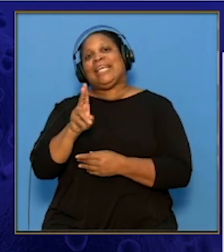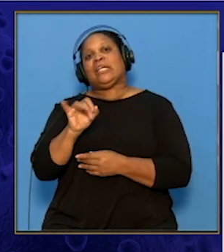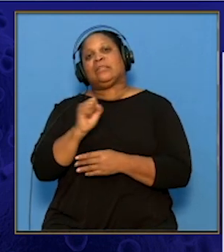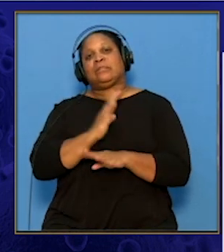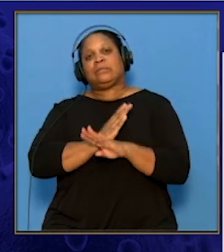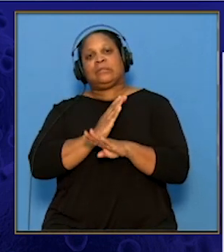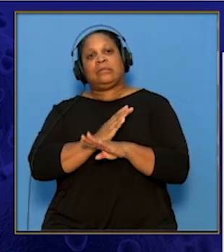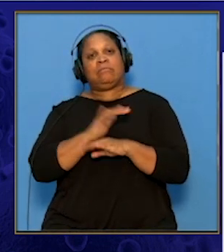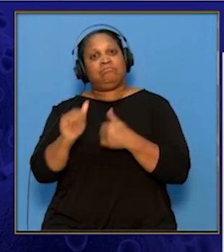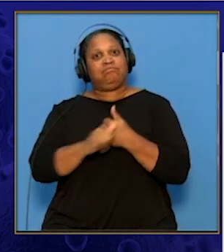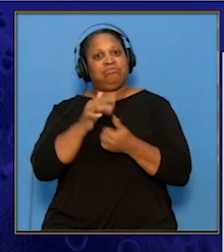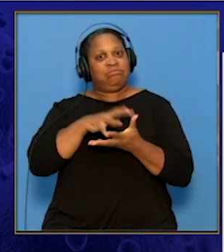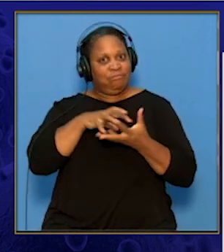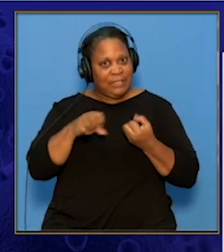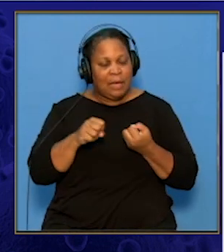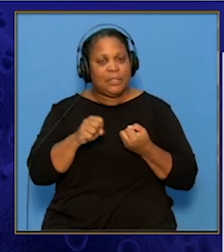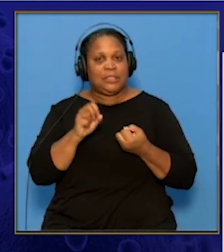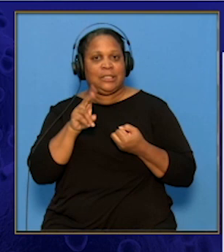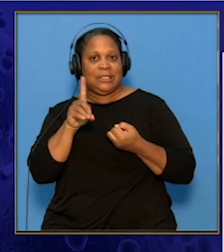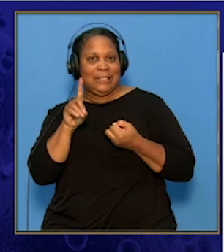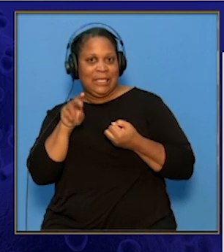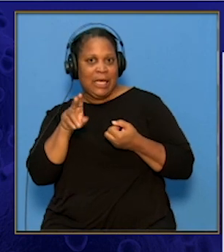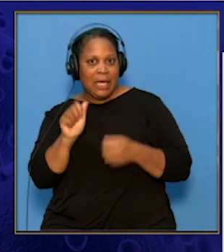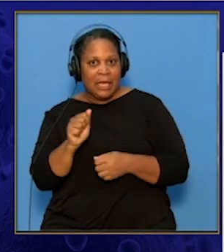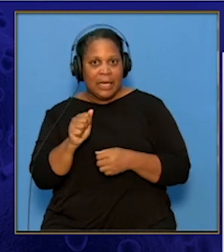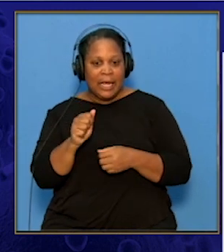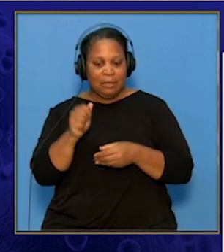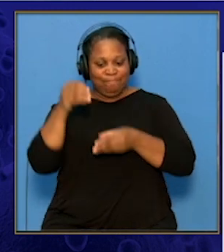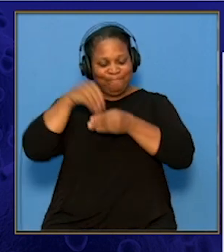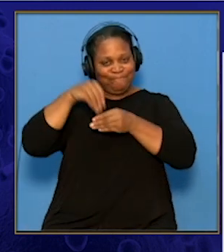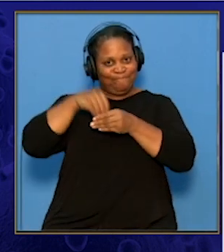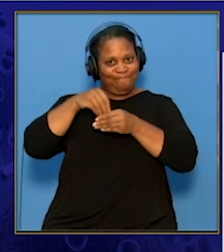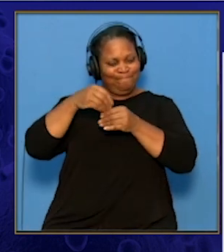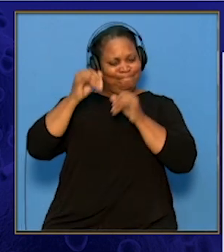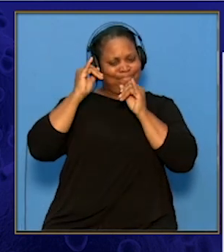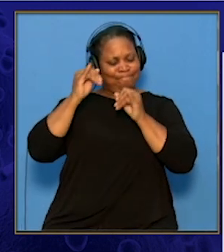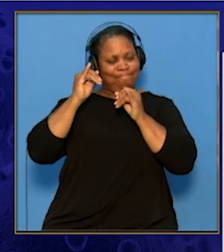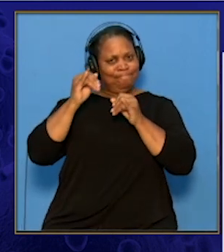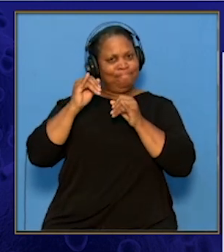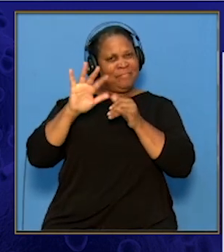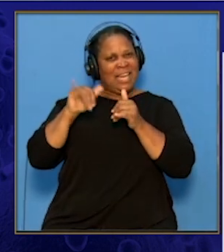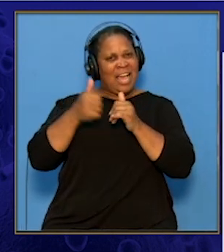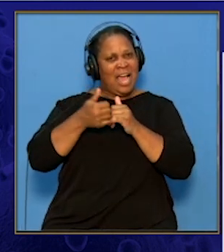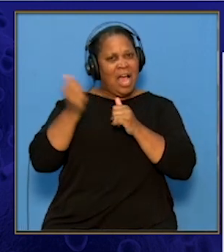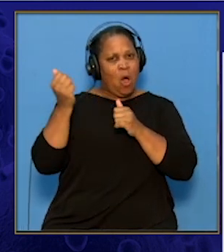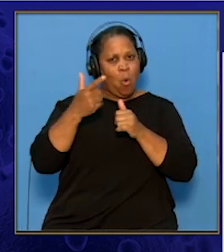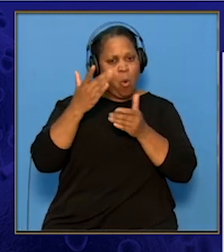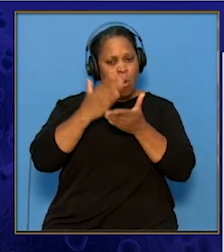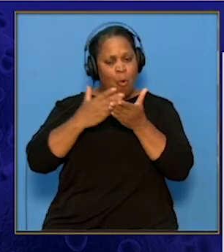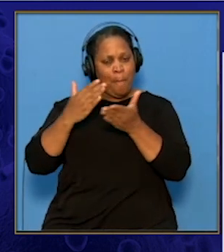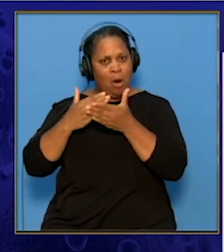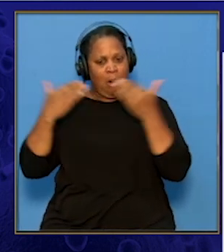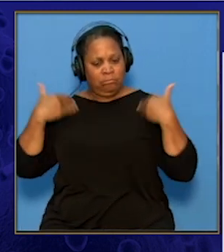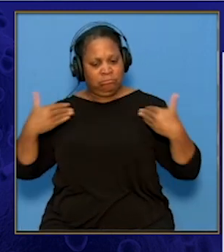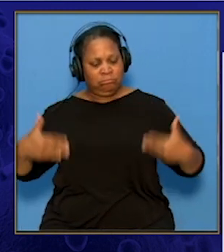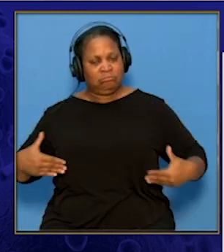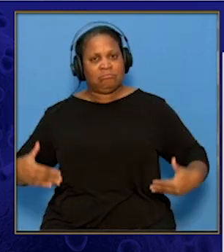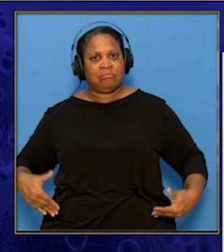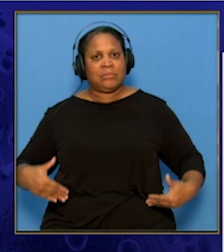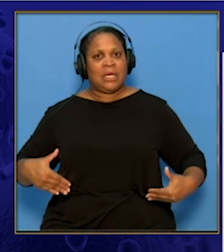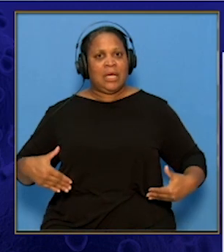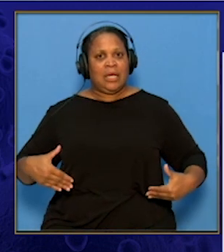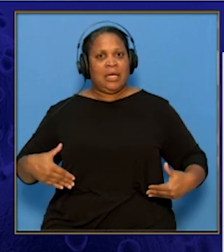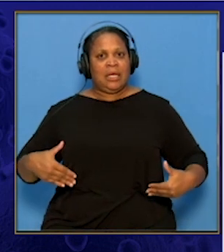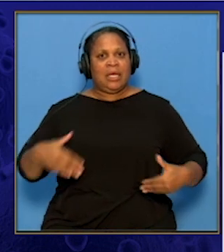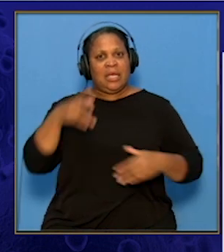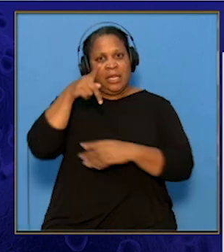damage. DNA holds the instructions on how to make every part of our body in the form